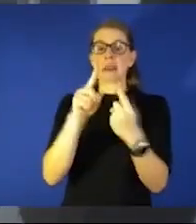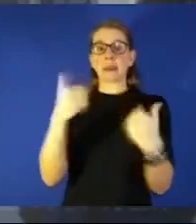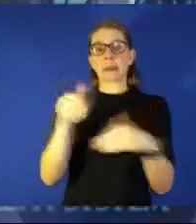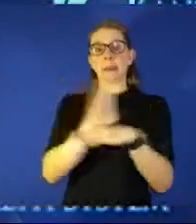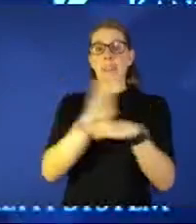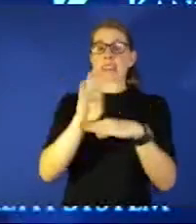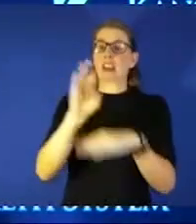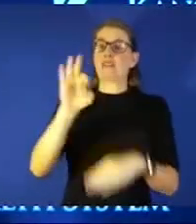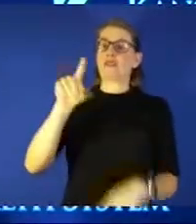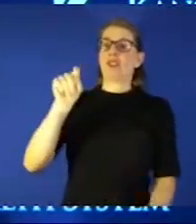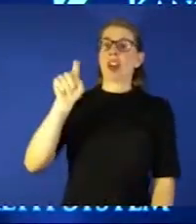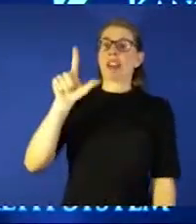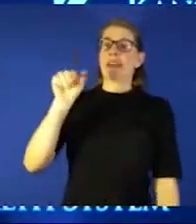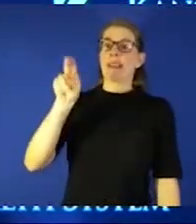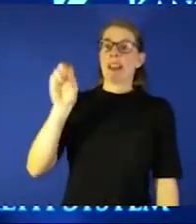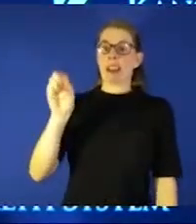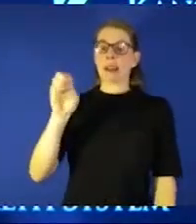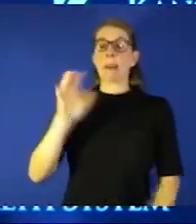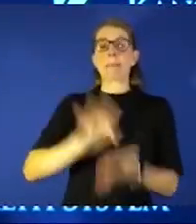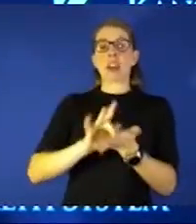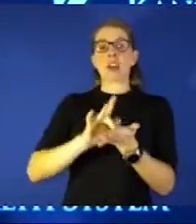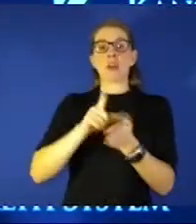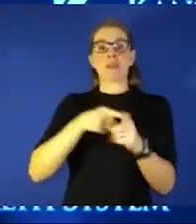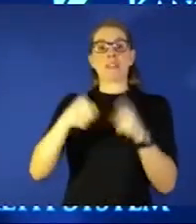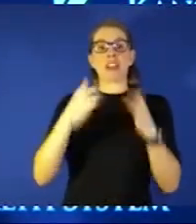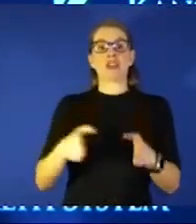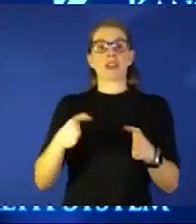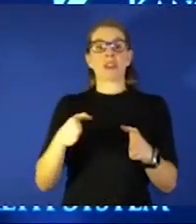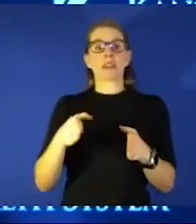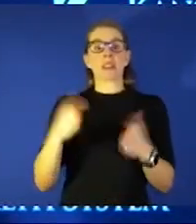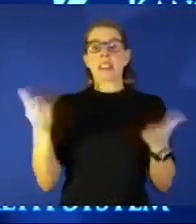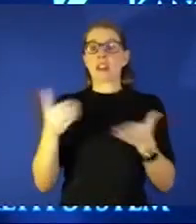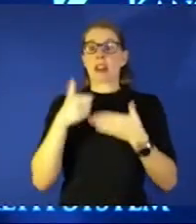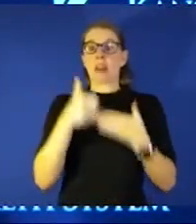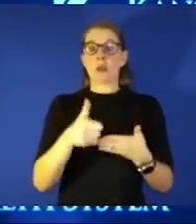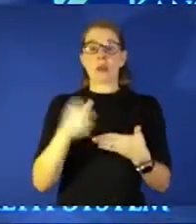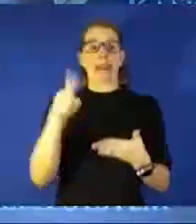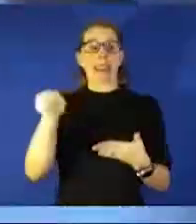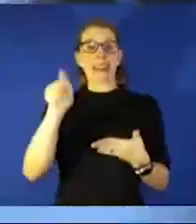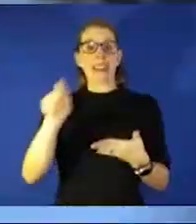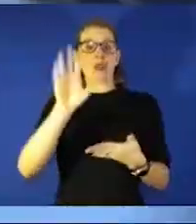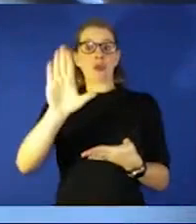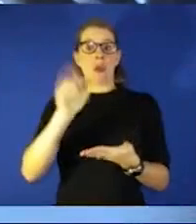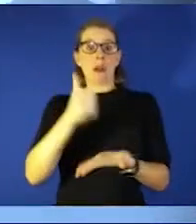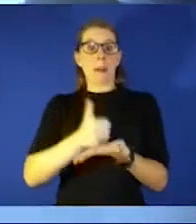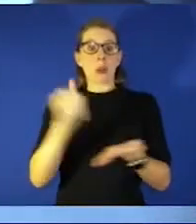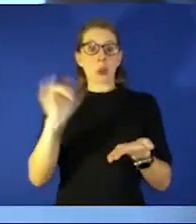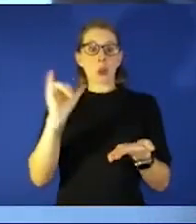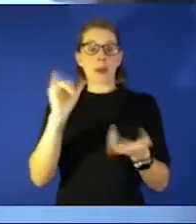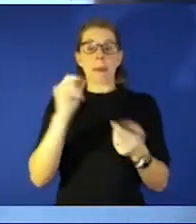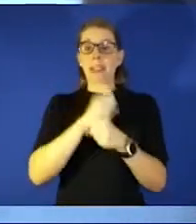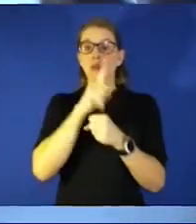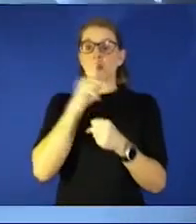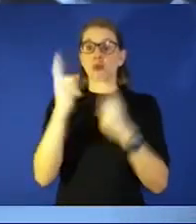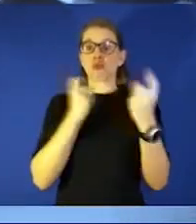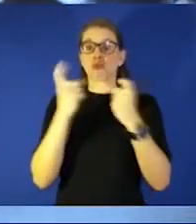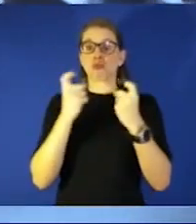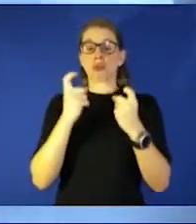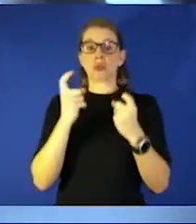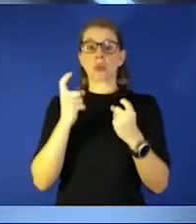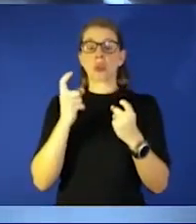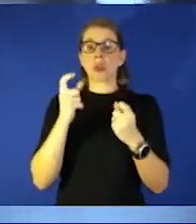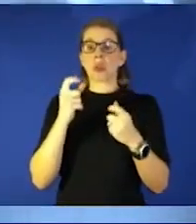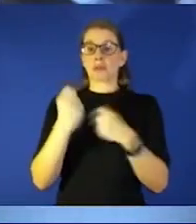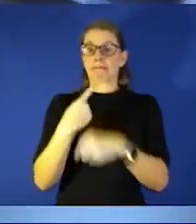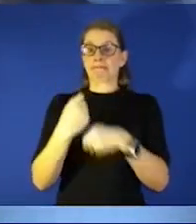who are here to help you they need your help as well so make sure to get your questions sent in to us on Facebook YouTube